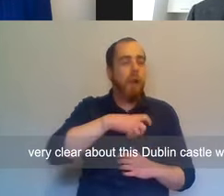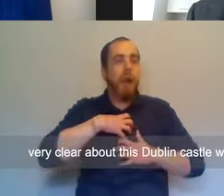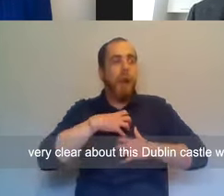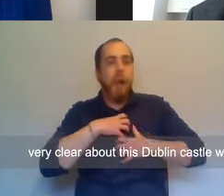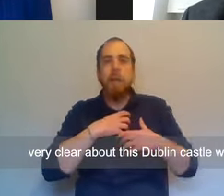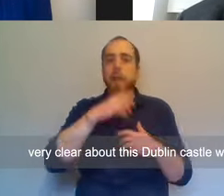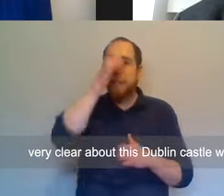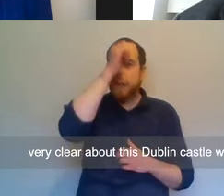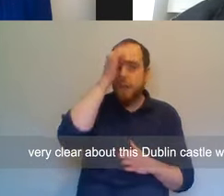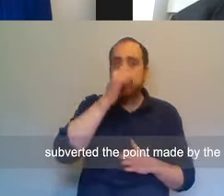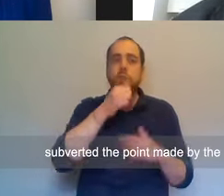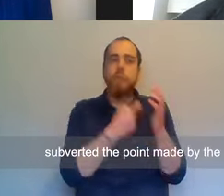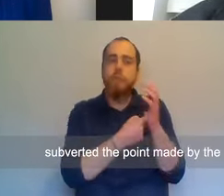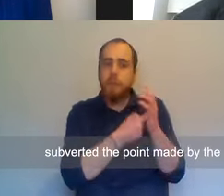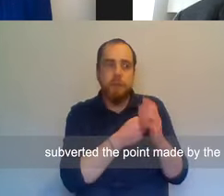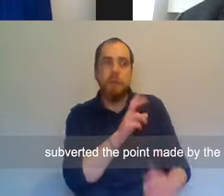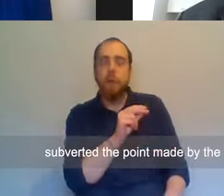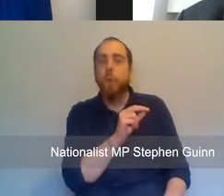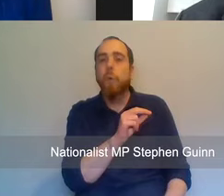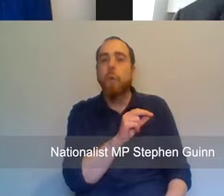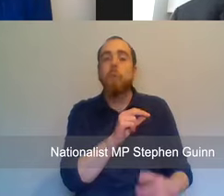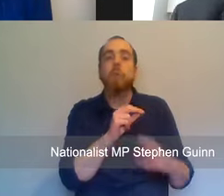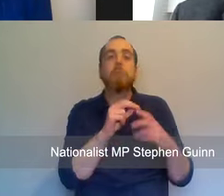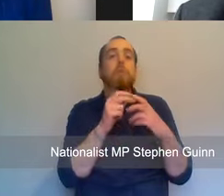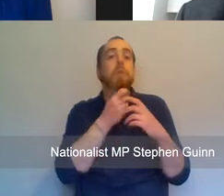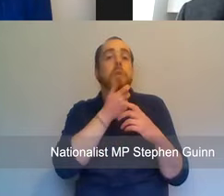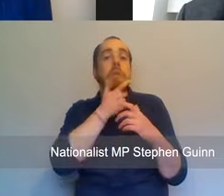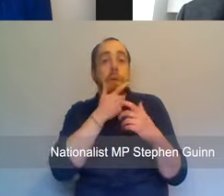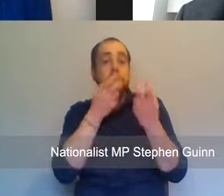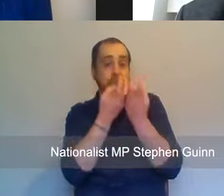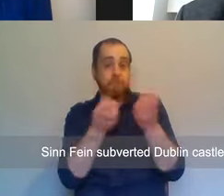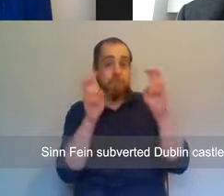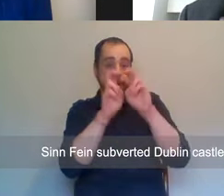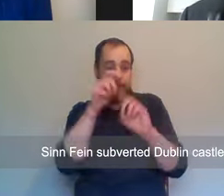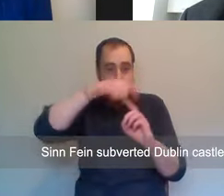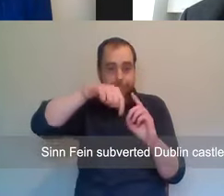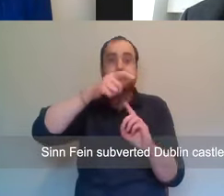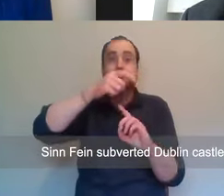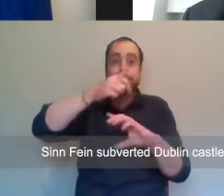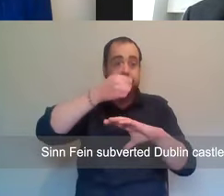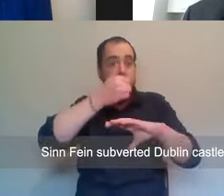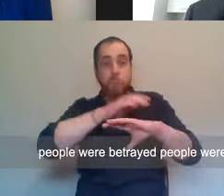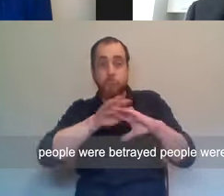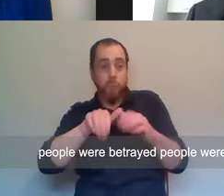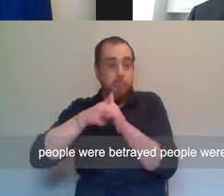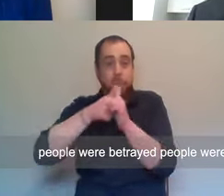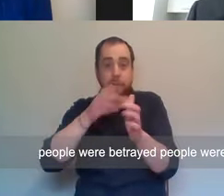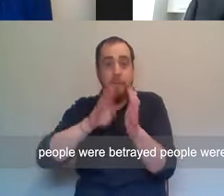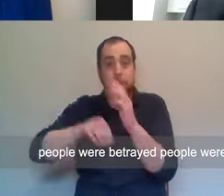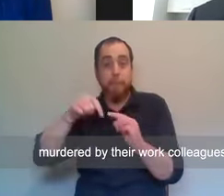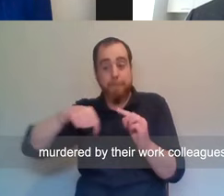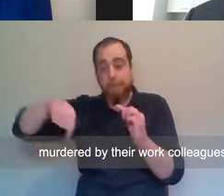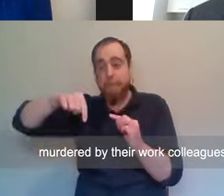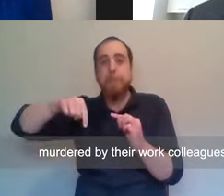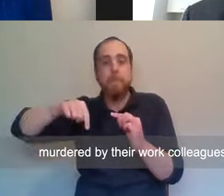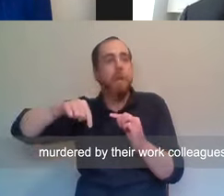about this. Dublin Castle was subverted, the point made by the Nationalist MP Stephen Gwynne. Sinn Féin subverted Dublin Castle, people were betrayed,